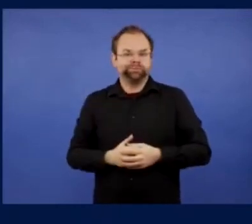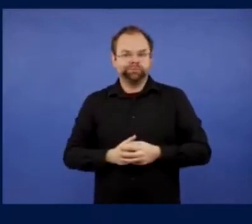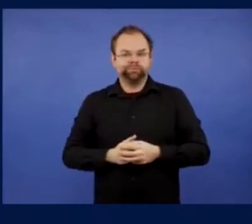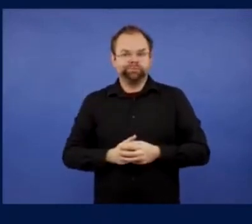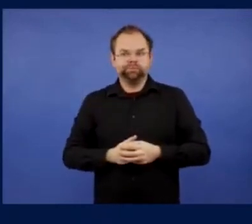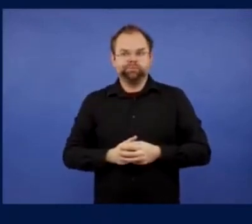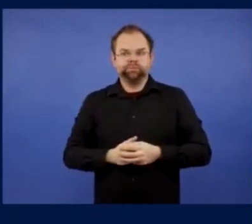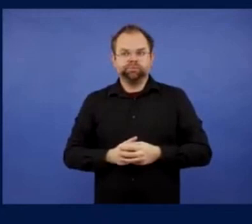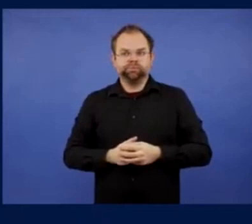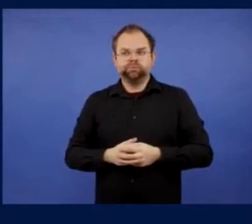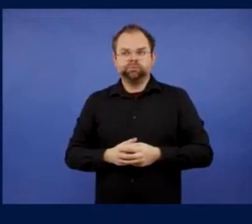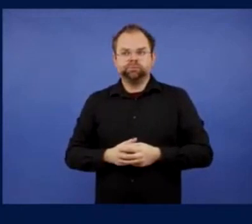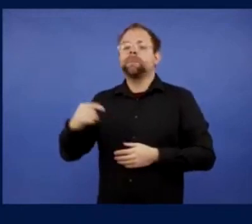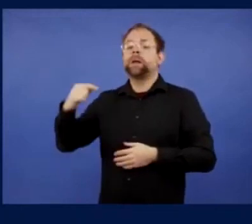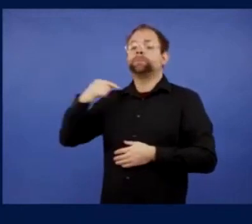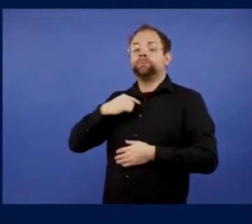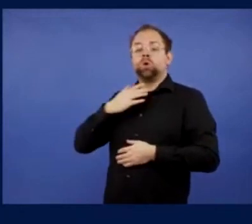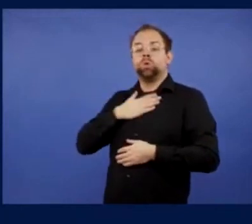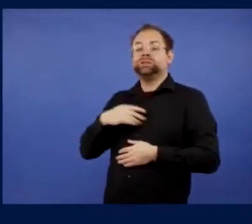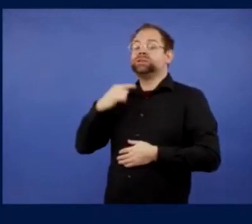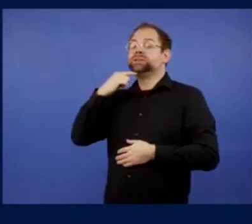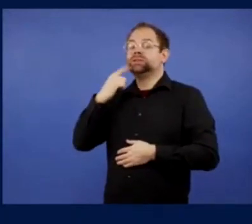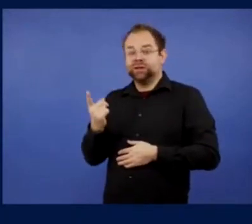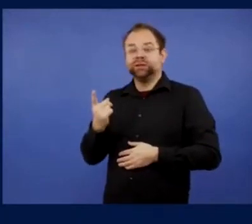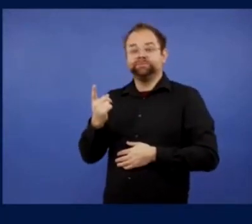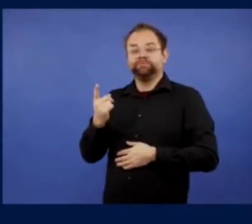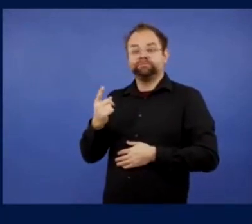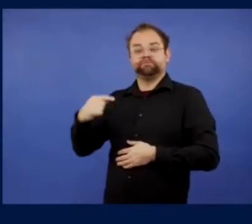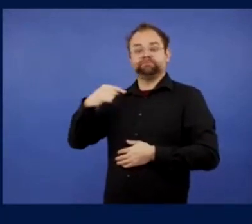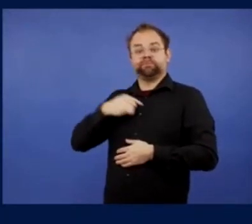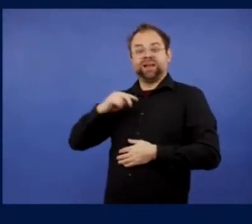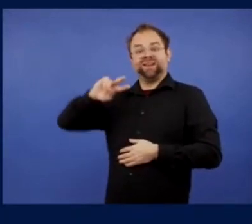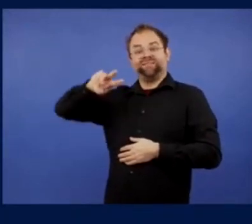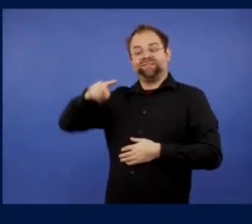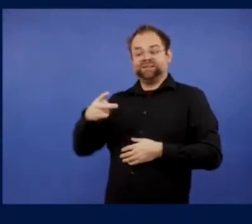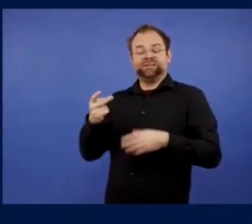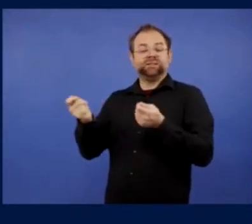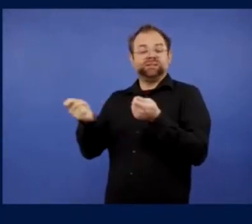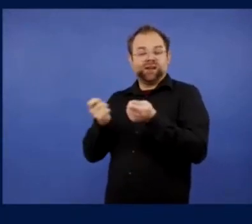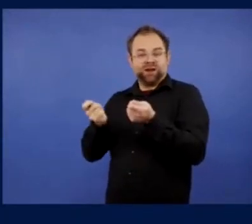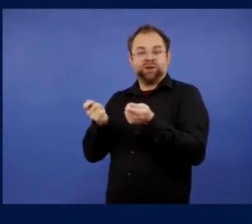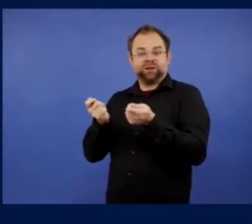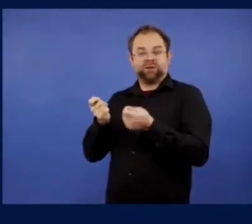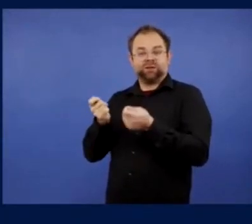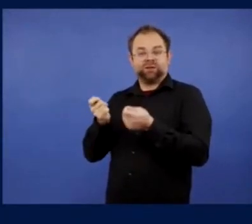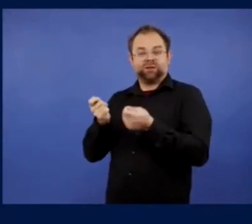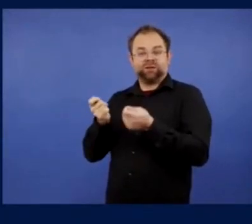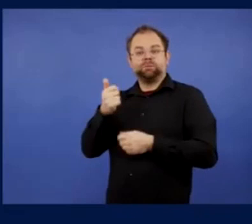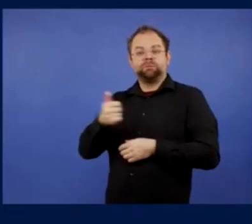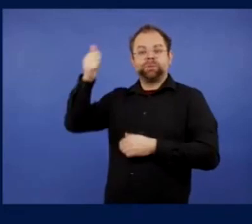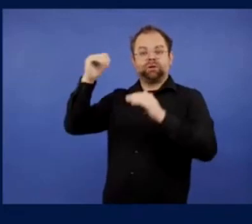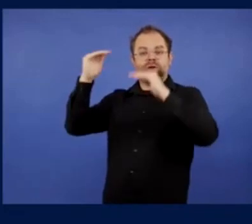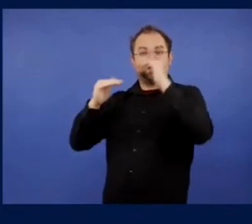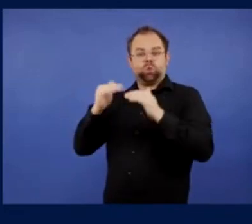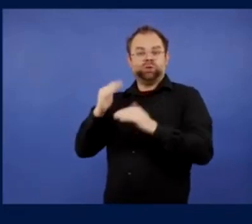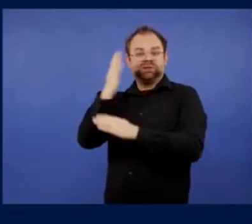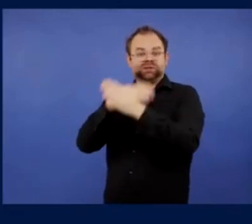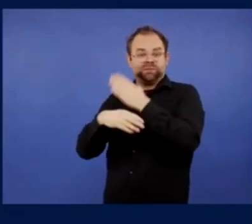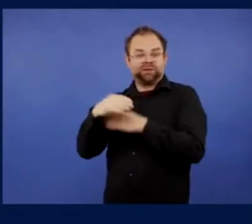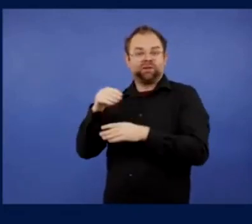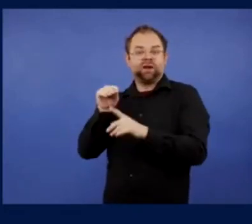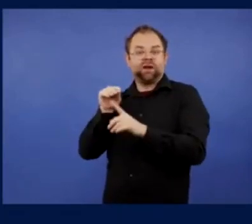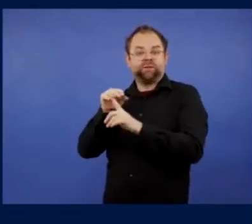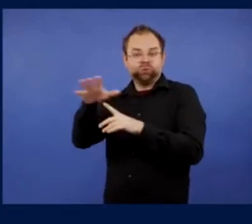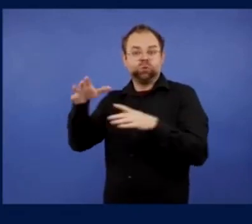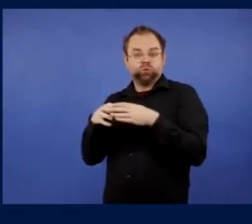the 20 teams in the Premier League, you know, any one given weekend, only 7,000 of them are disabled supporters.